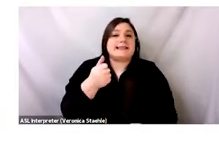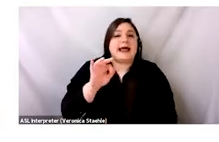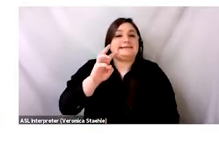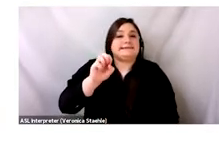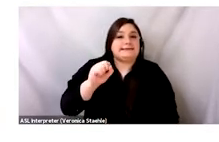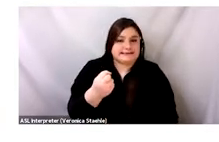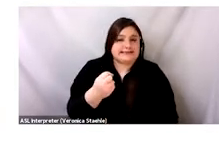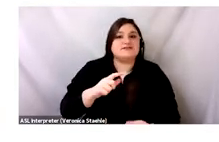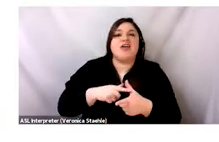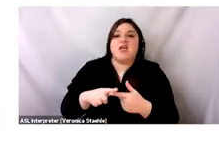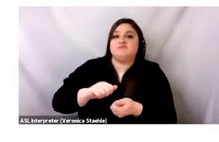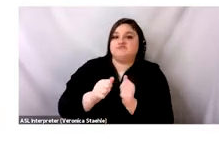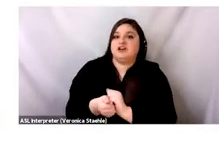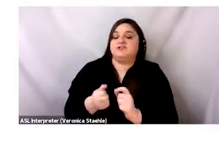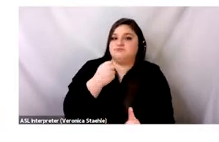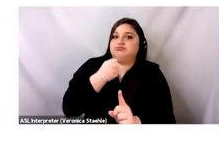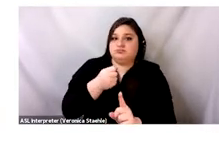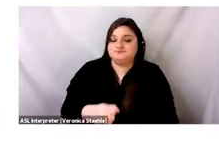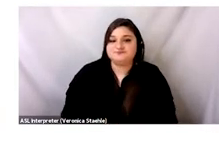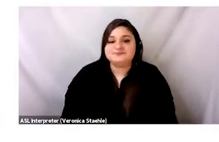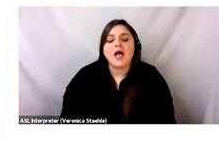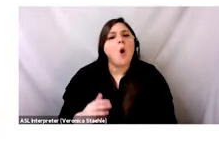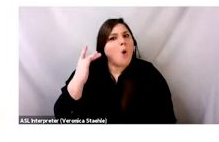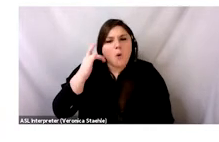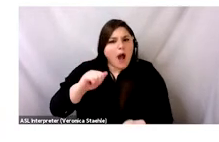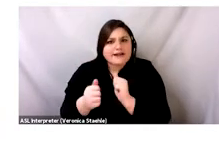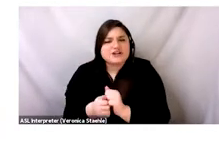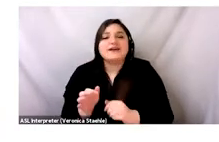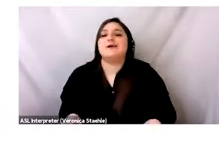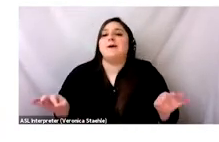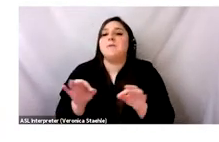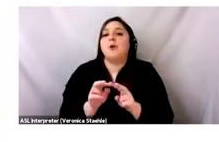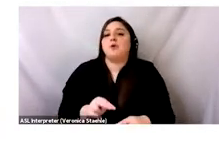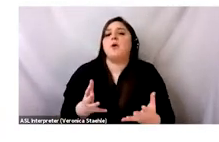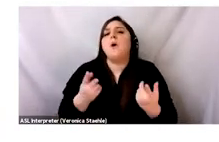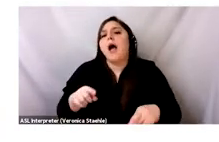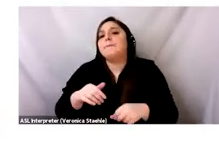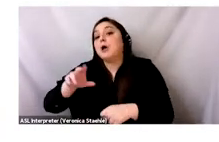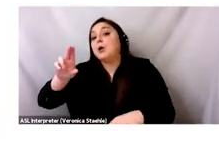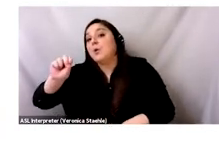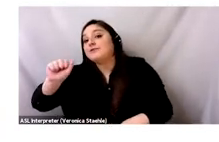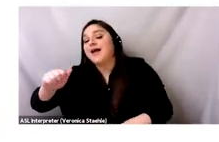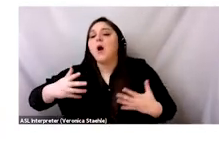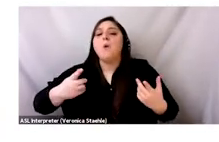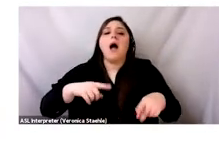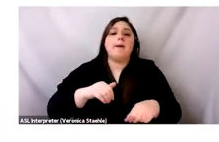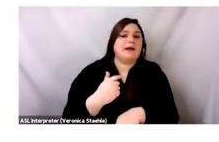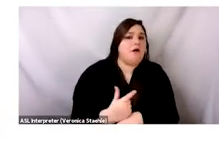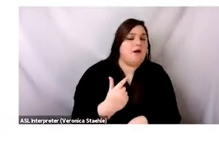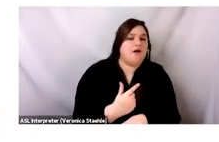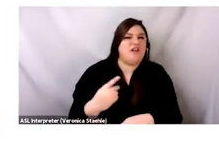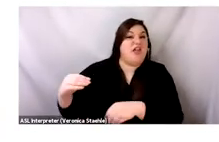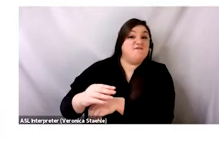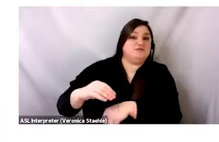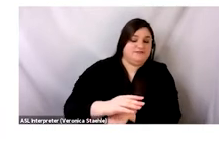60s that the trade really began to explode. And I think it's really important to look at what is happening in both the United States and Ghana